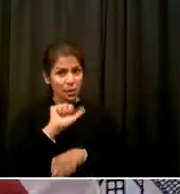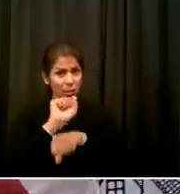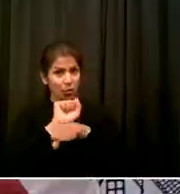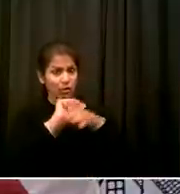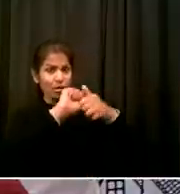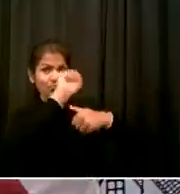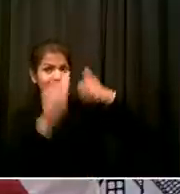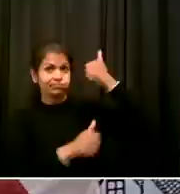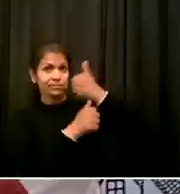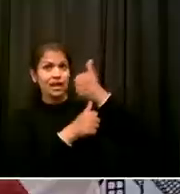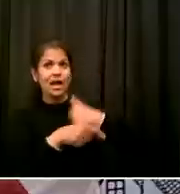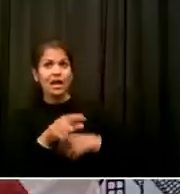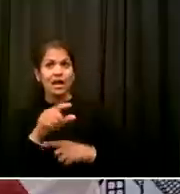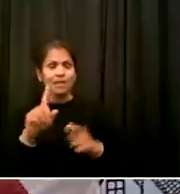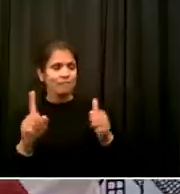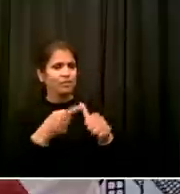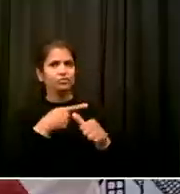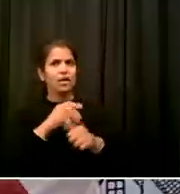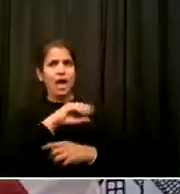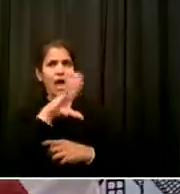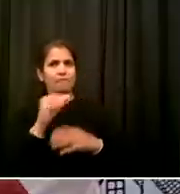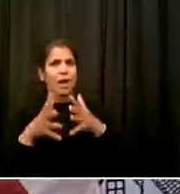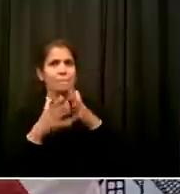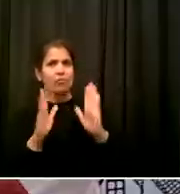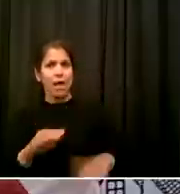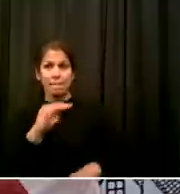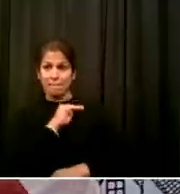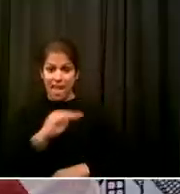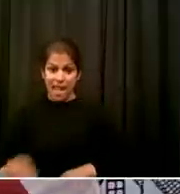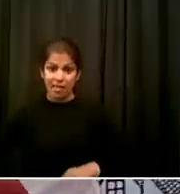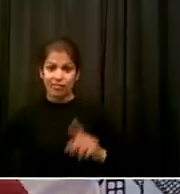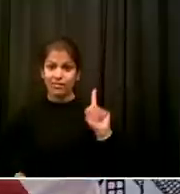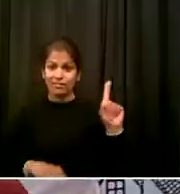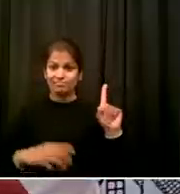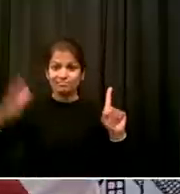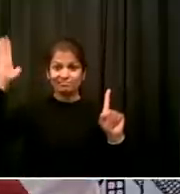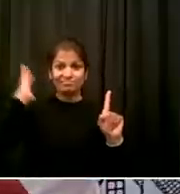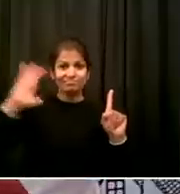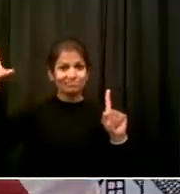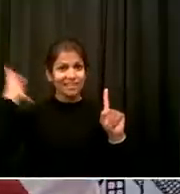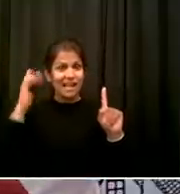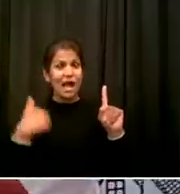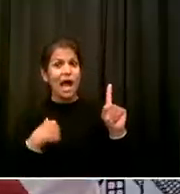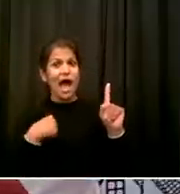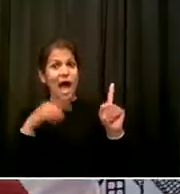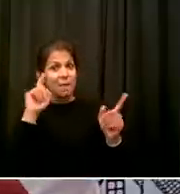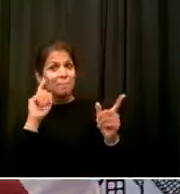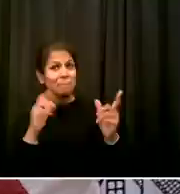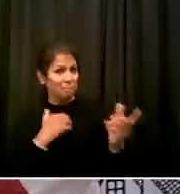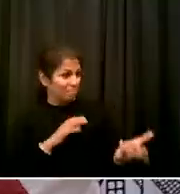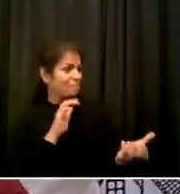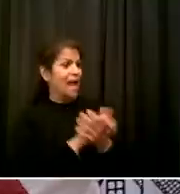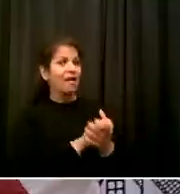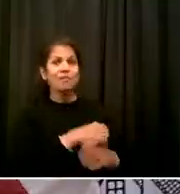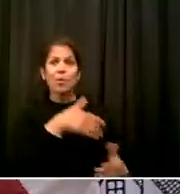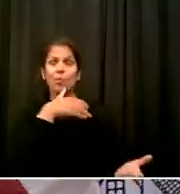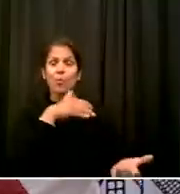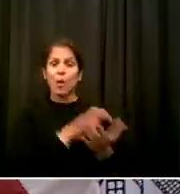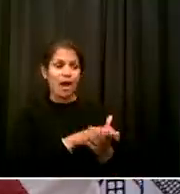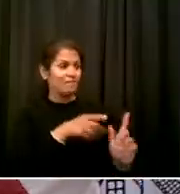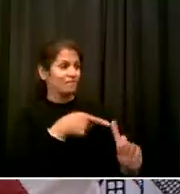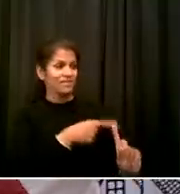family I've learned incessantly We as white Americans don't know a lot of things that we need to know